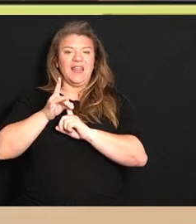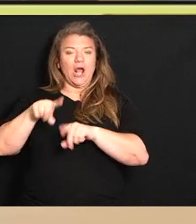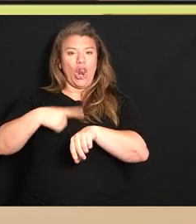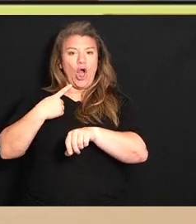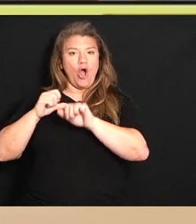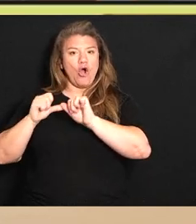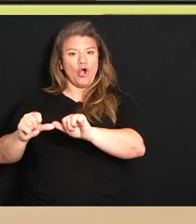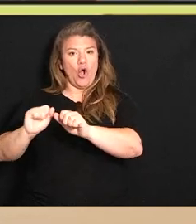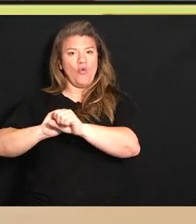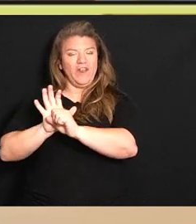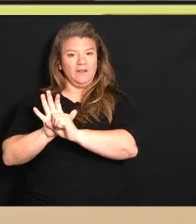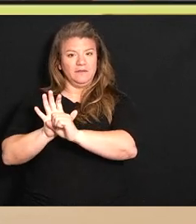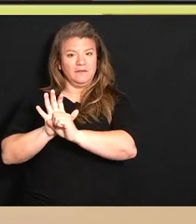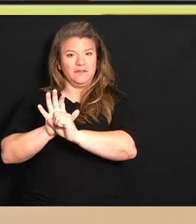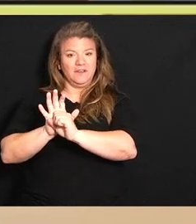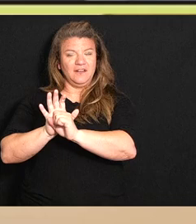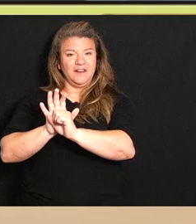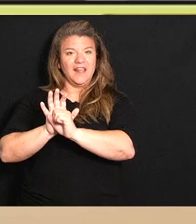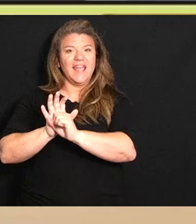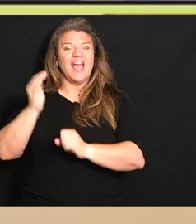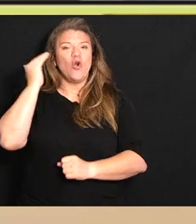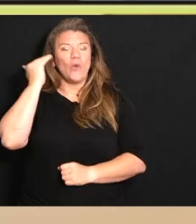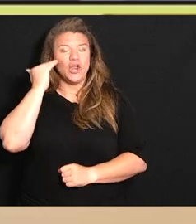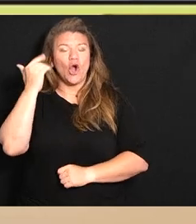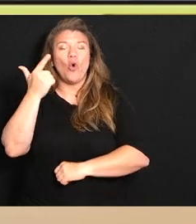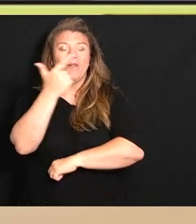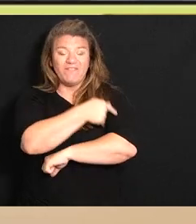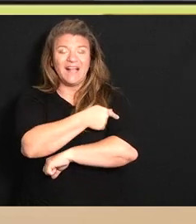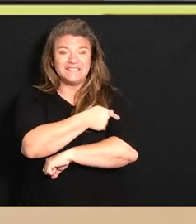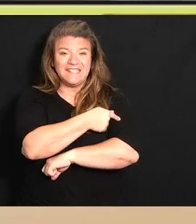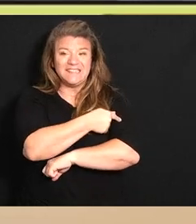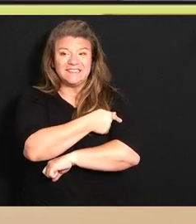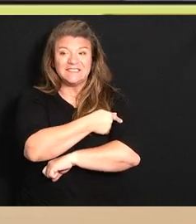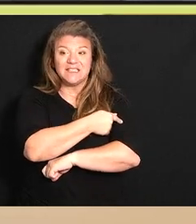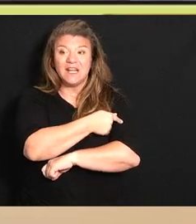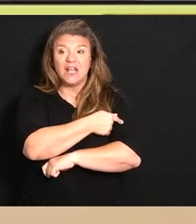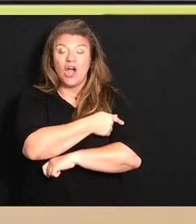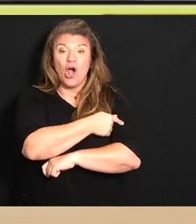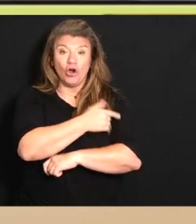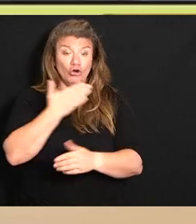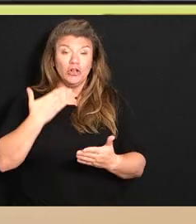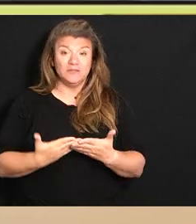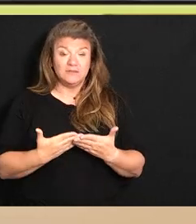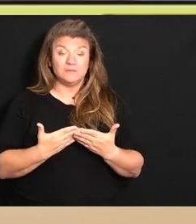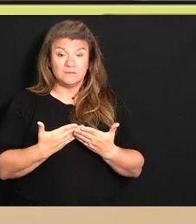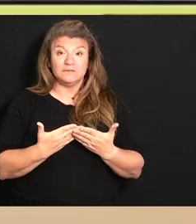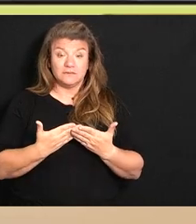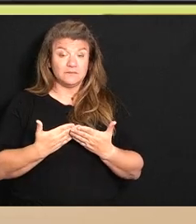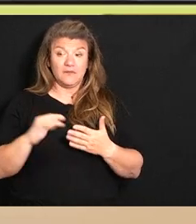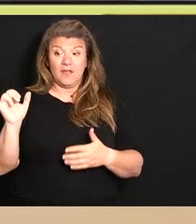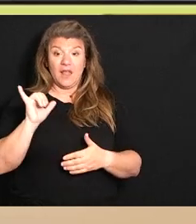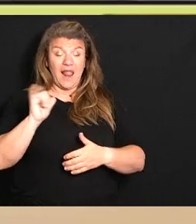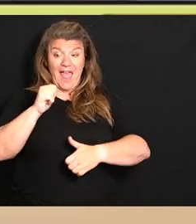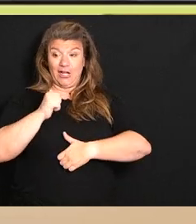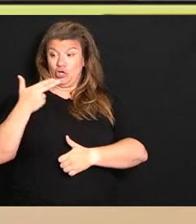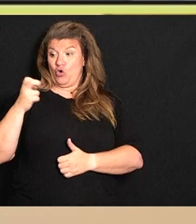and we know that the vaccines are very good as General Hoyer pointed out the governor's pointed out